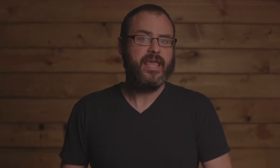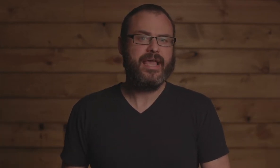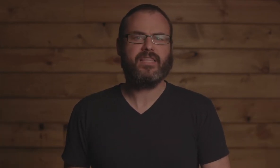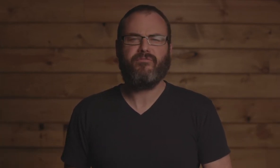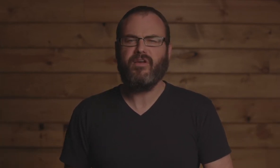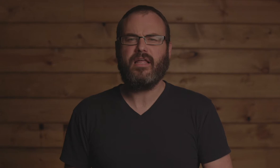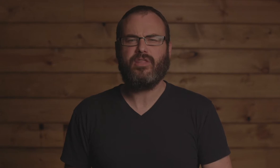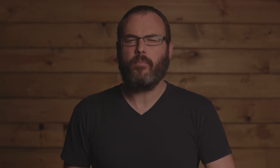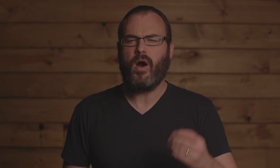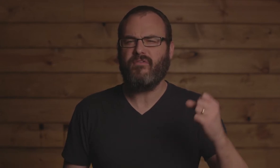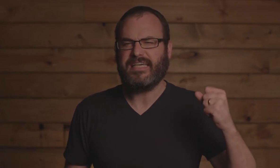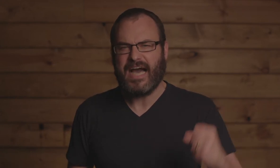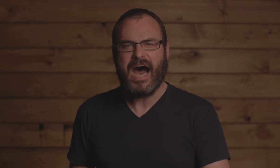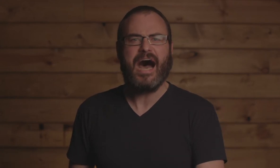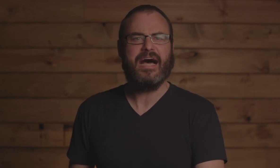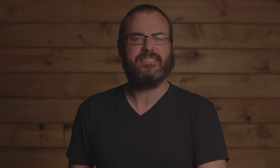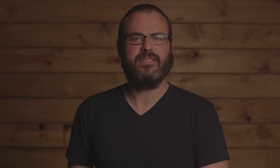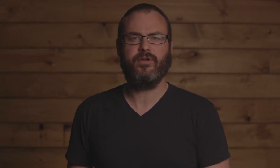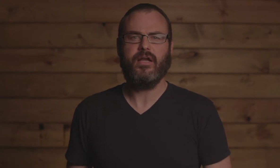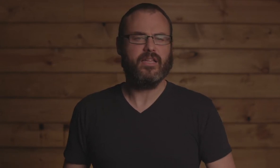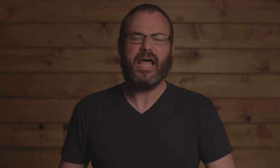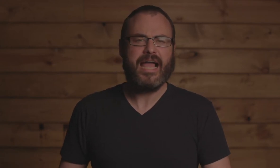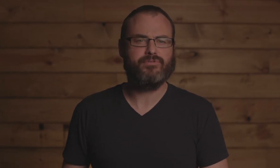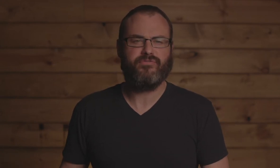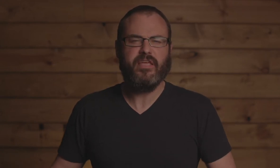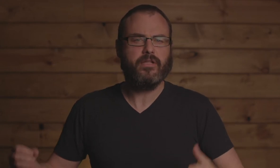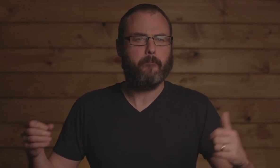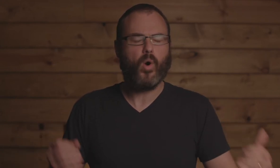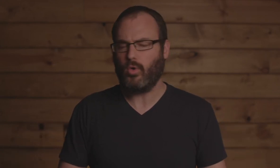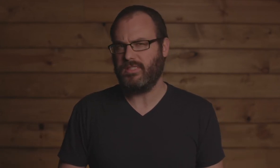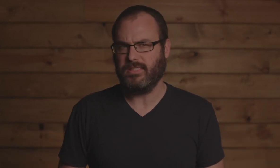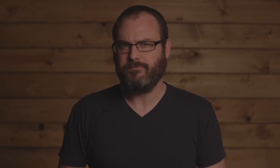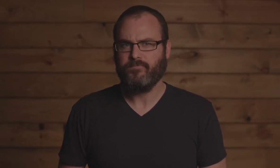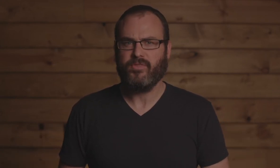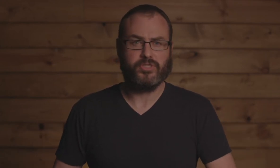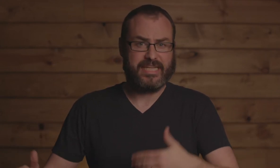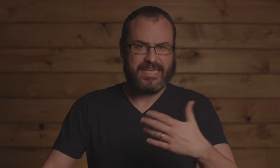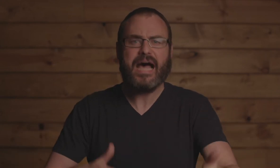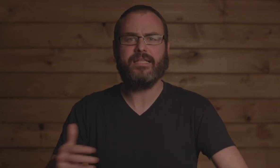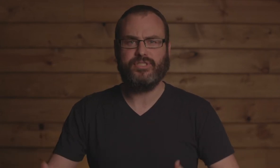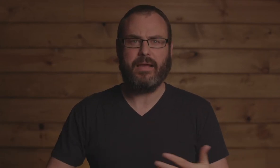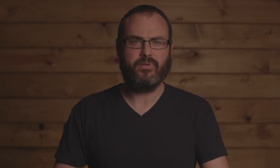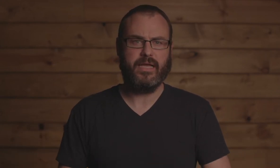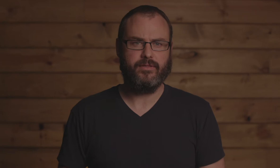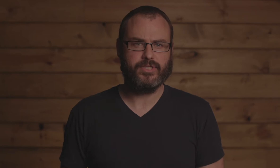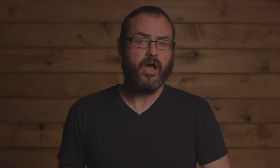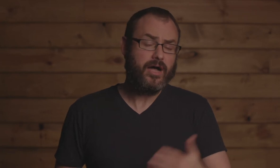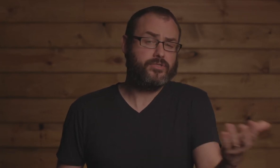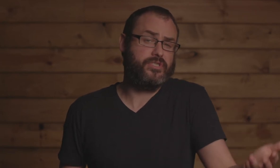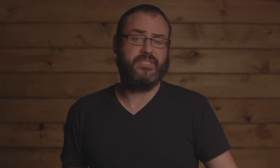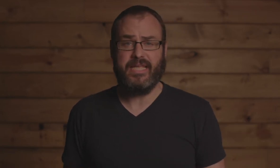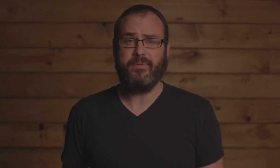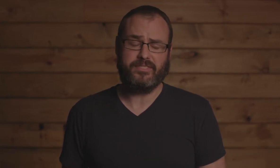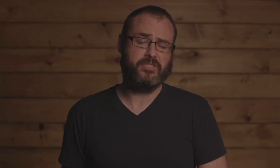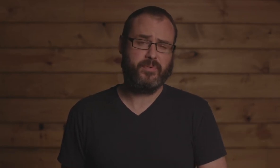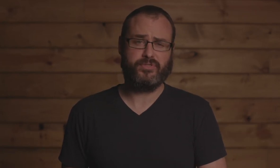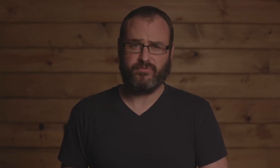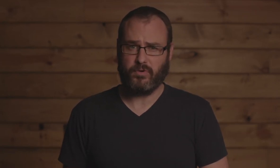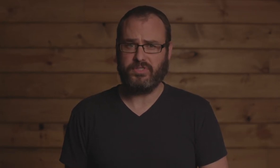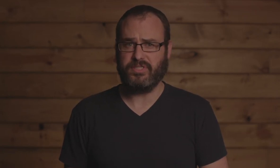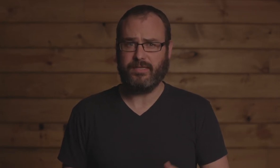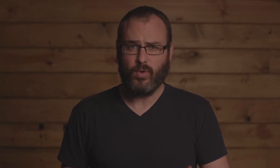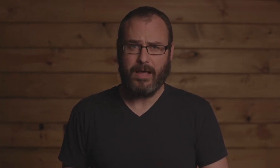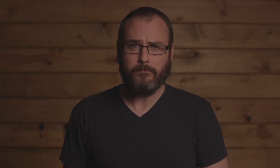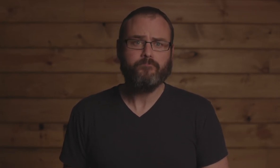good and get to feel like they're a part of a cause and their lives feel important. There's psychology at play. There's also just demons and